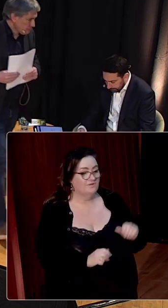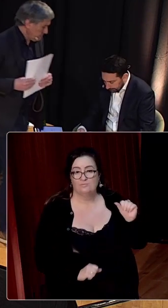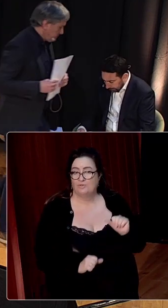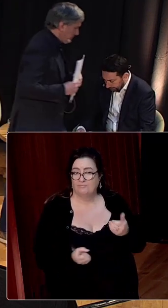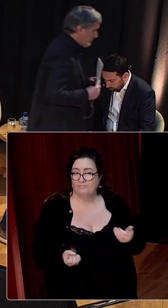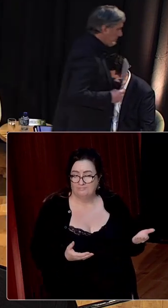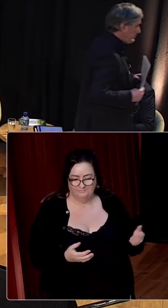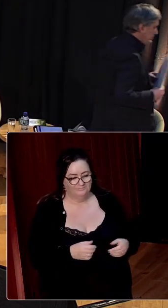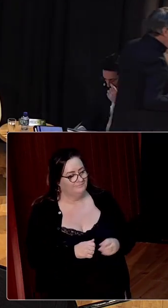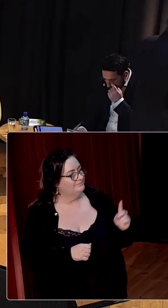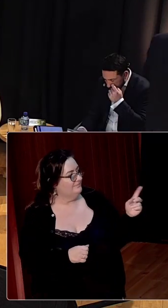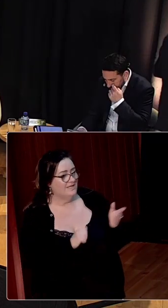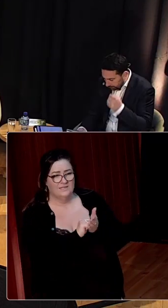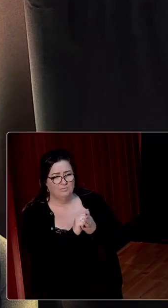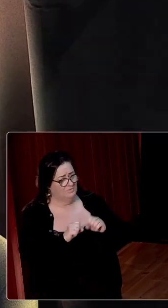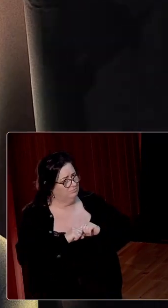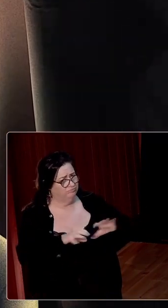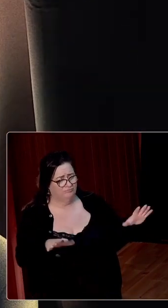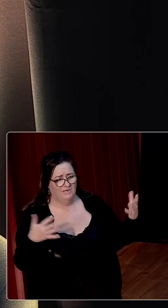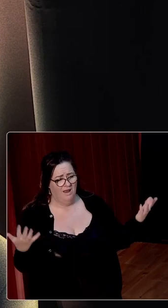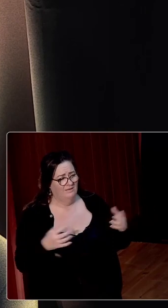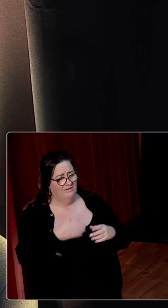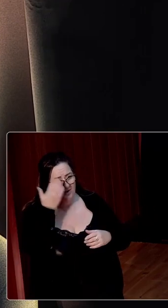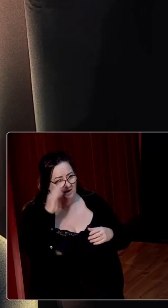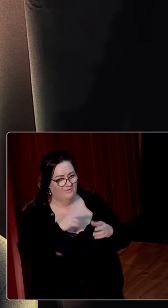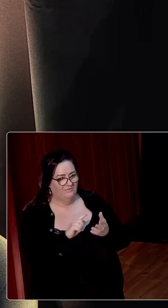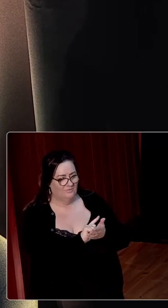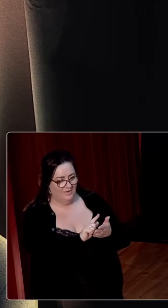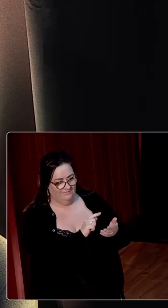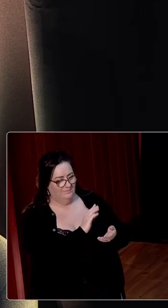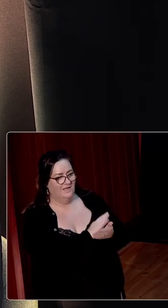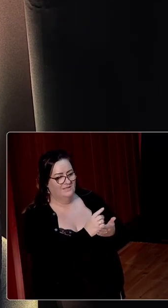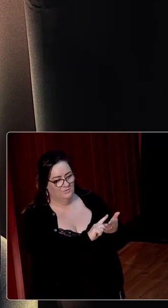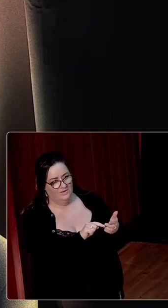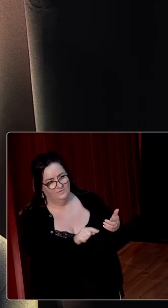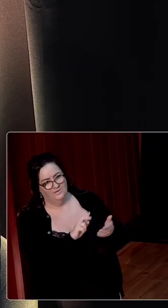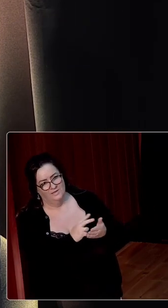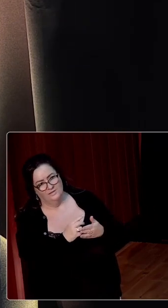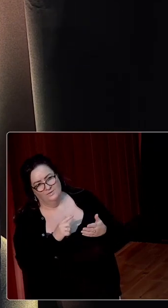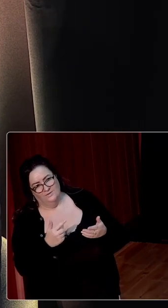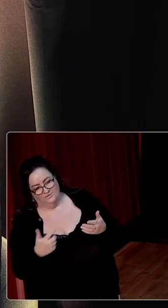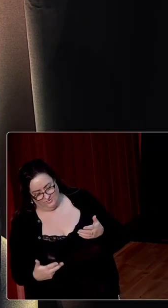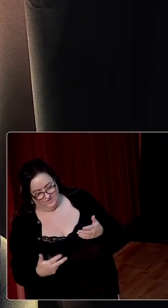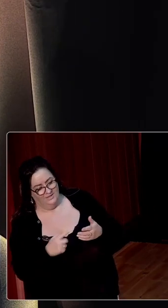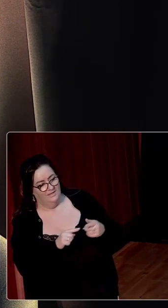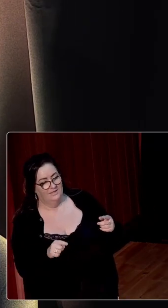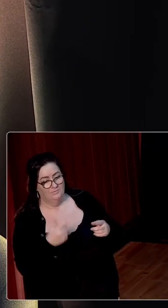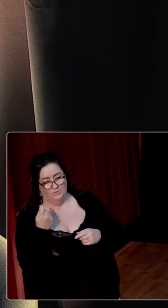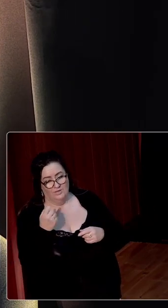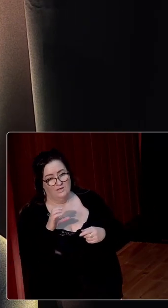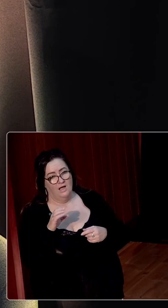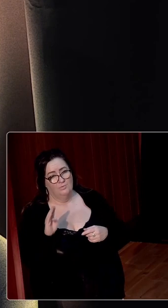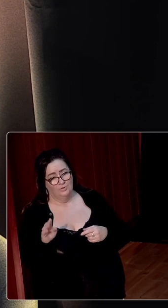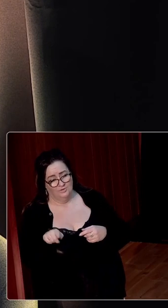brief introduction. He's published widely on the Irish Revolution 1912 to 1923 and Irish Catholicism. His most recent book, Cahill